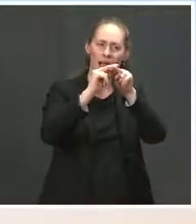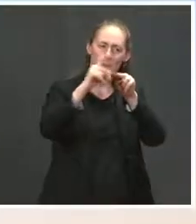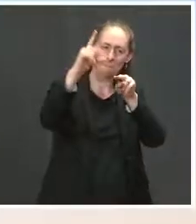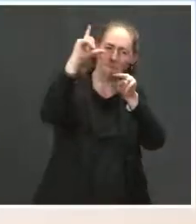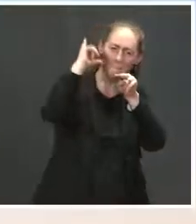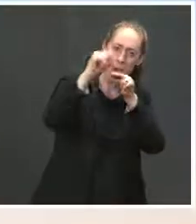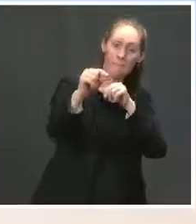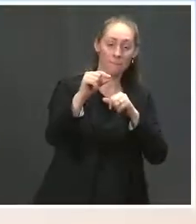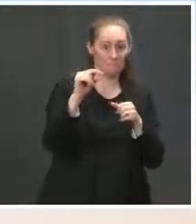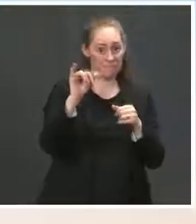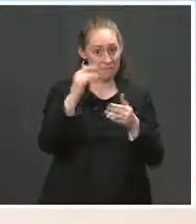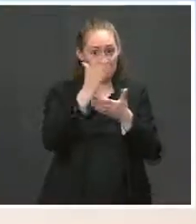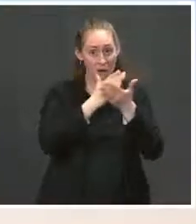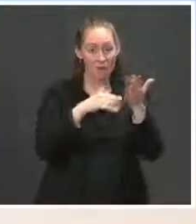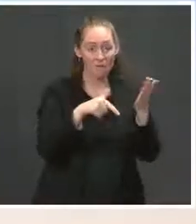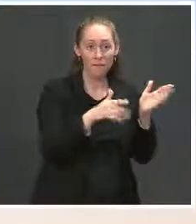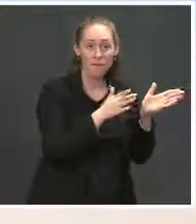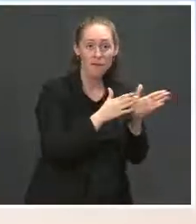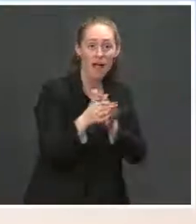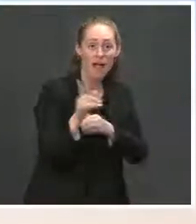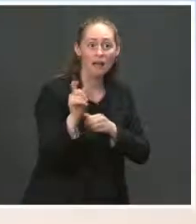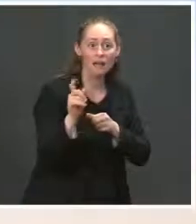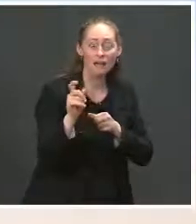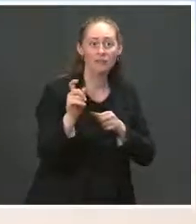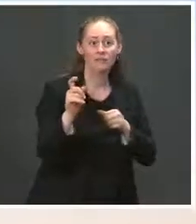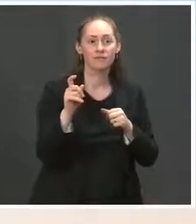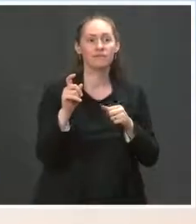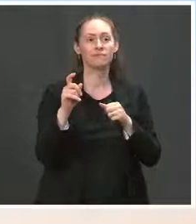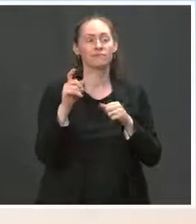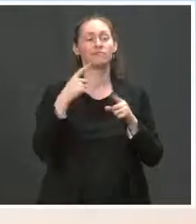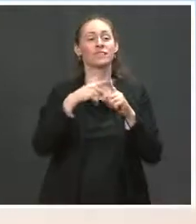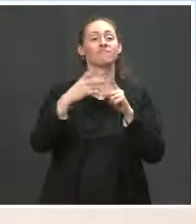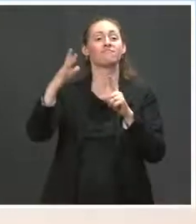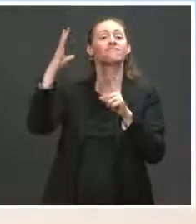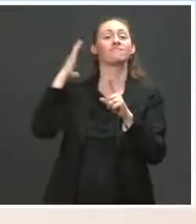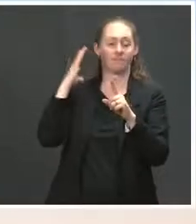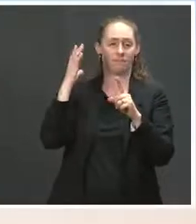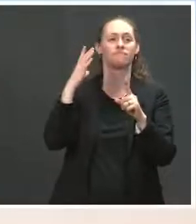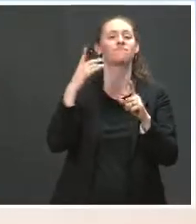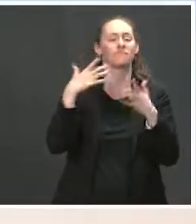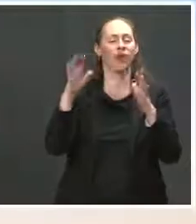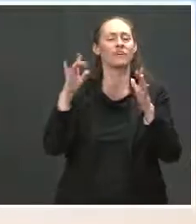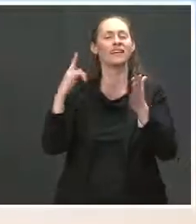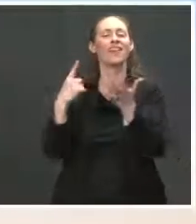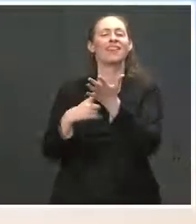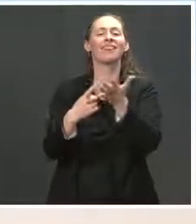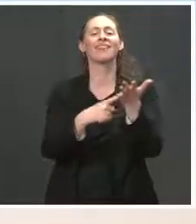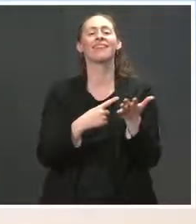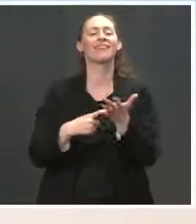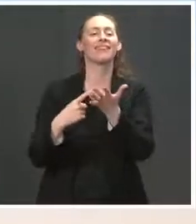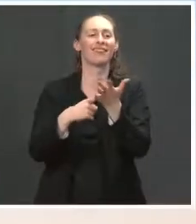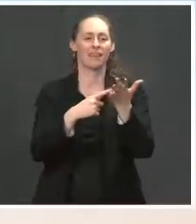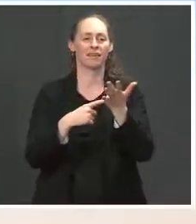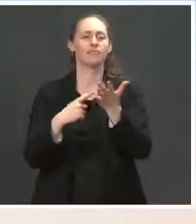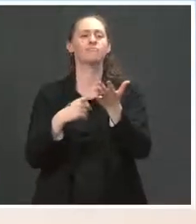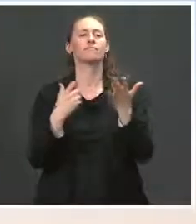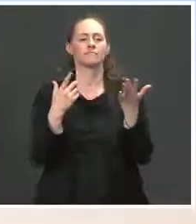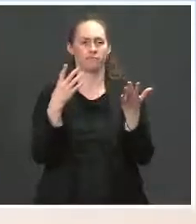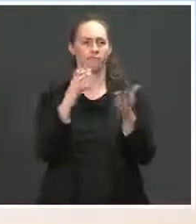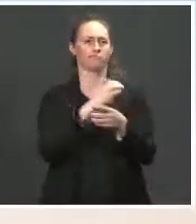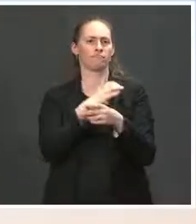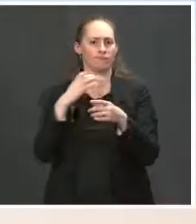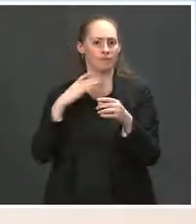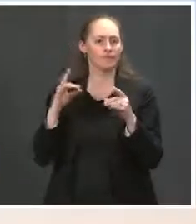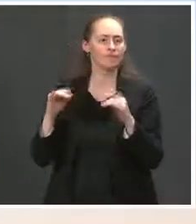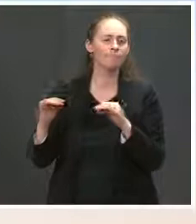Secretary Buttigieg was here, he talked about this a little bit. And part of the conversation that members of Congress are having or we're having with members of Congress is what